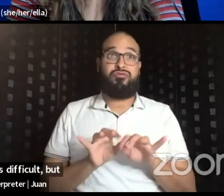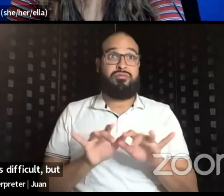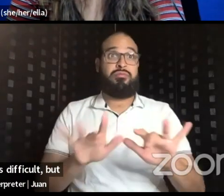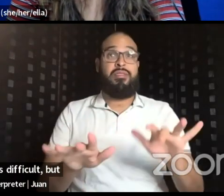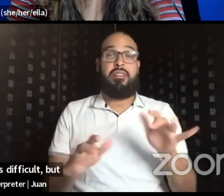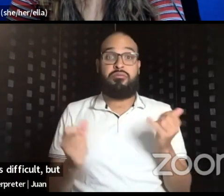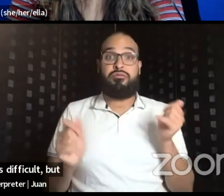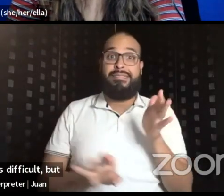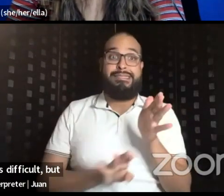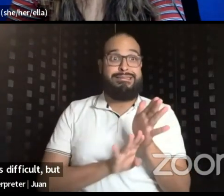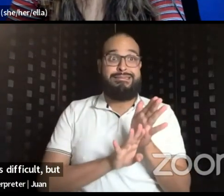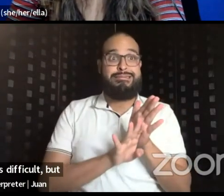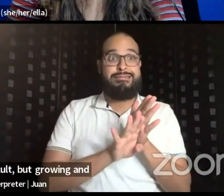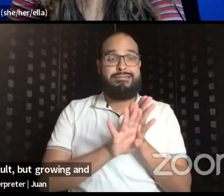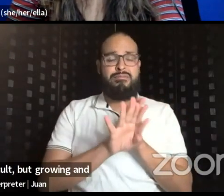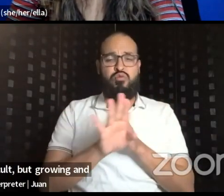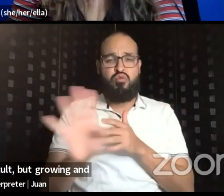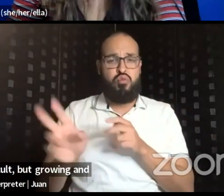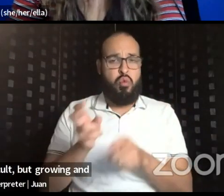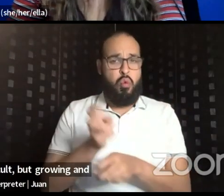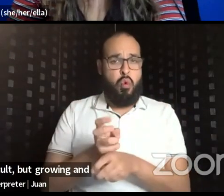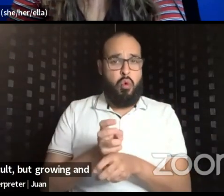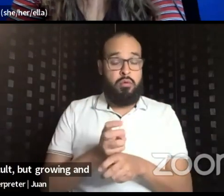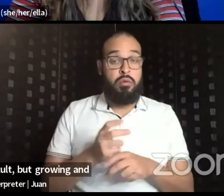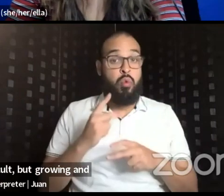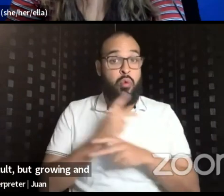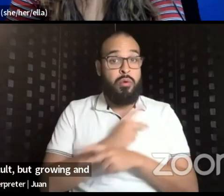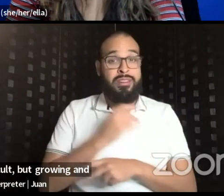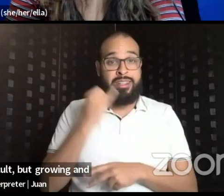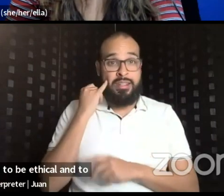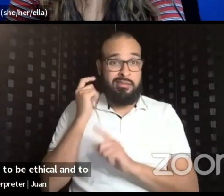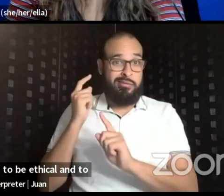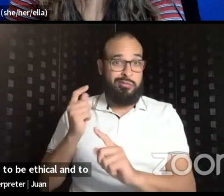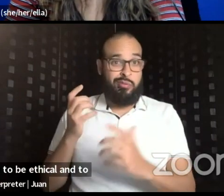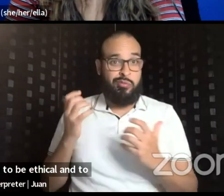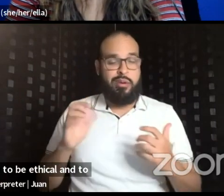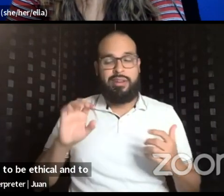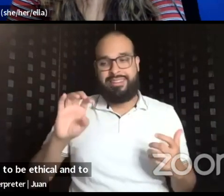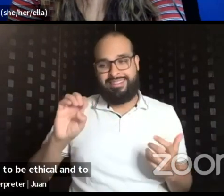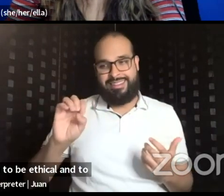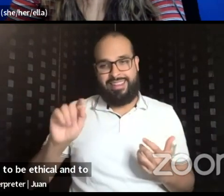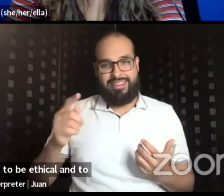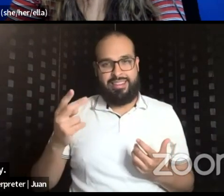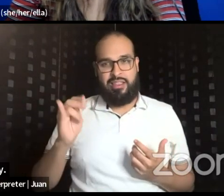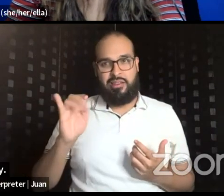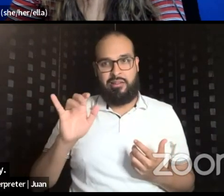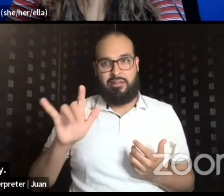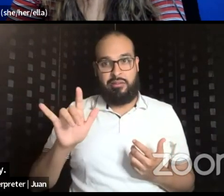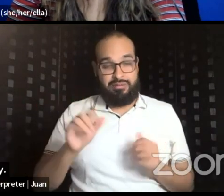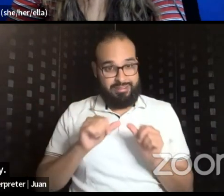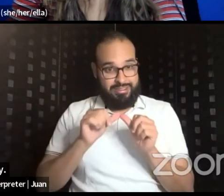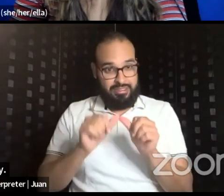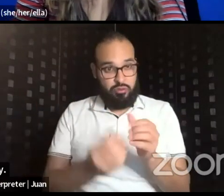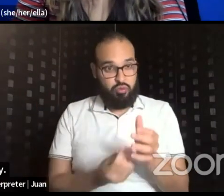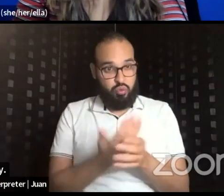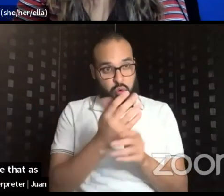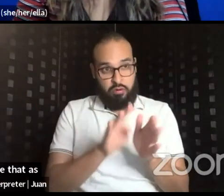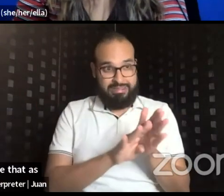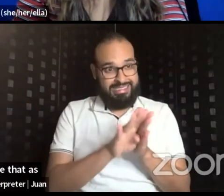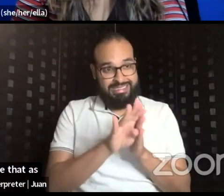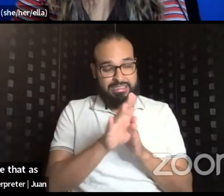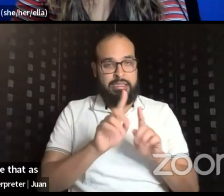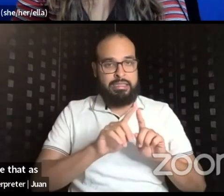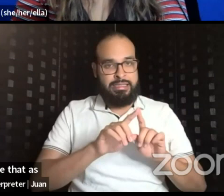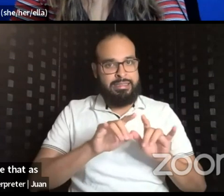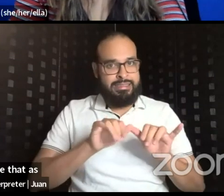if you're making, um, your mission to be ethical and to grow differently, I think is an incredible challenge that, um, as Rachel said, we don't